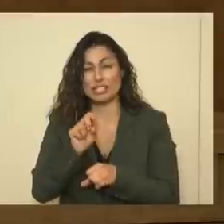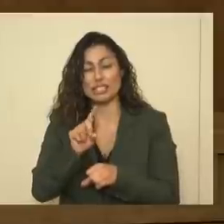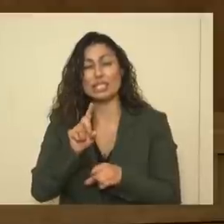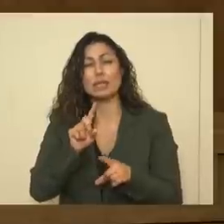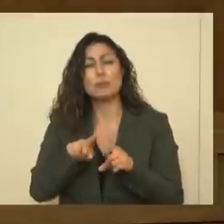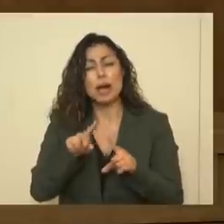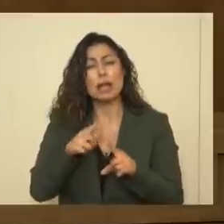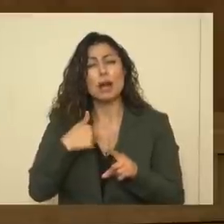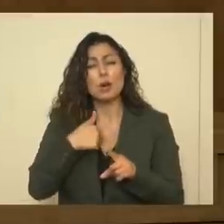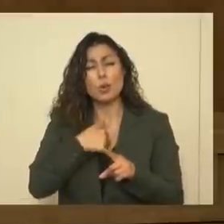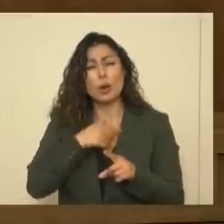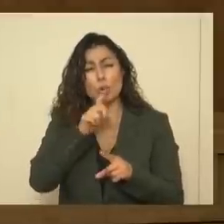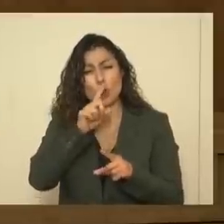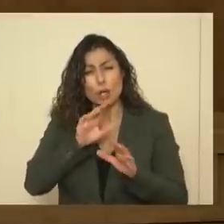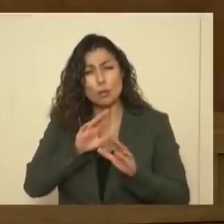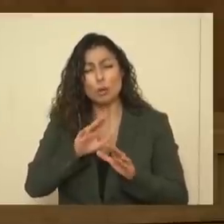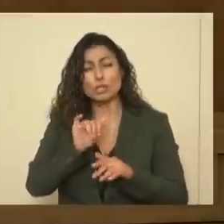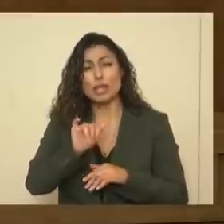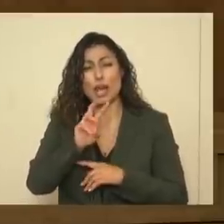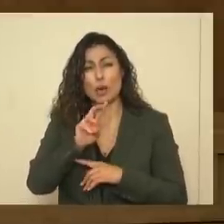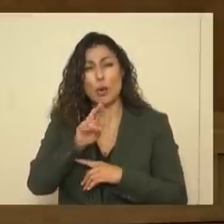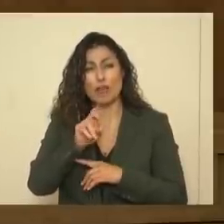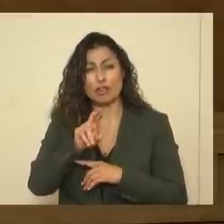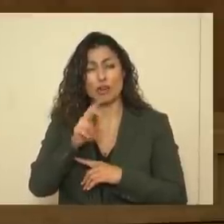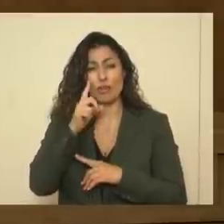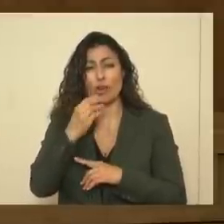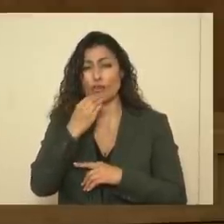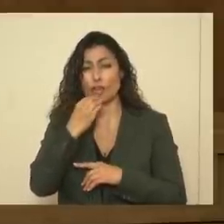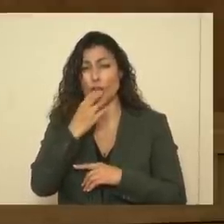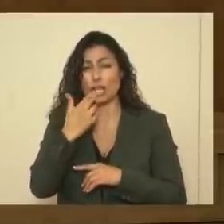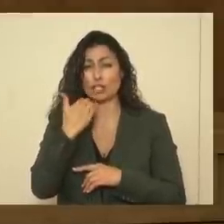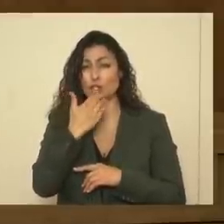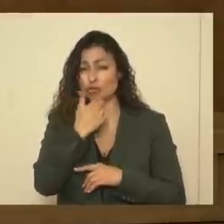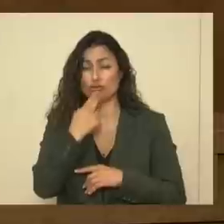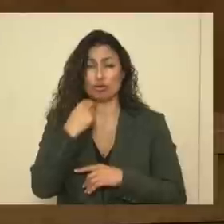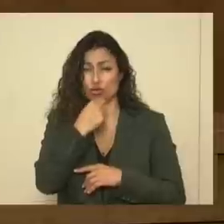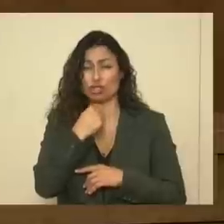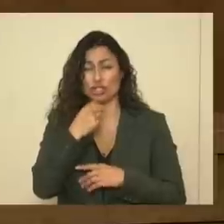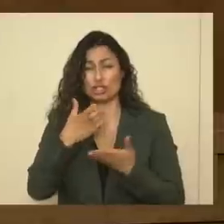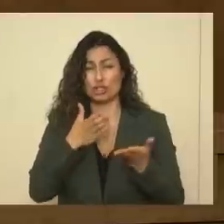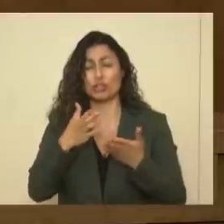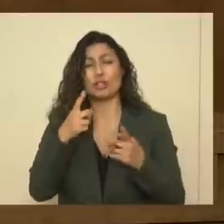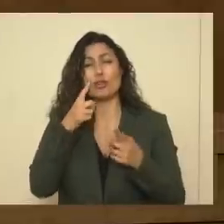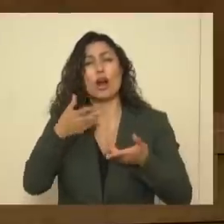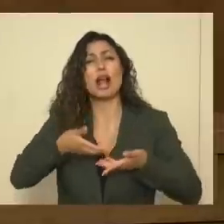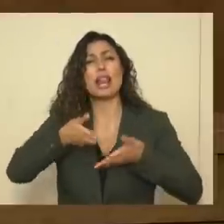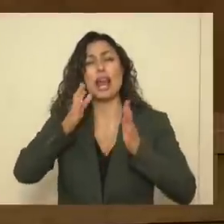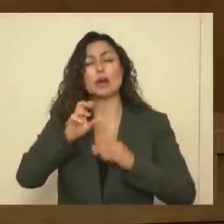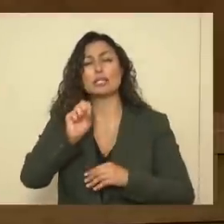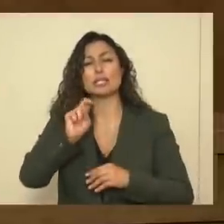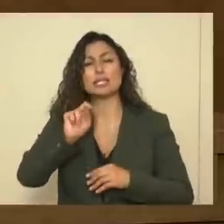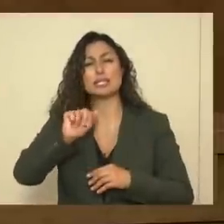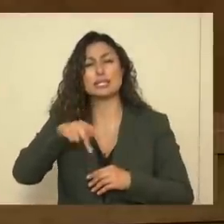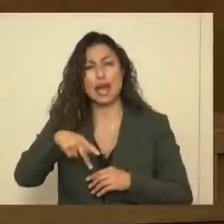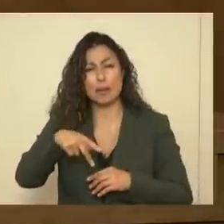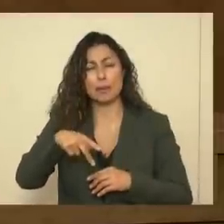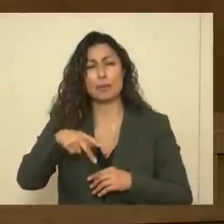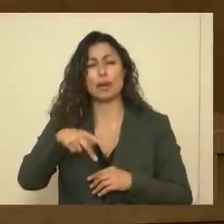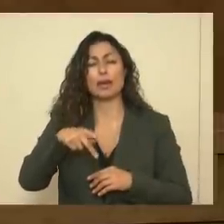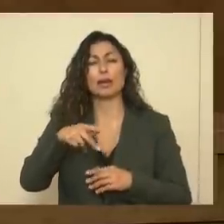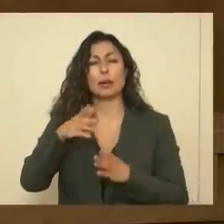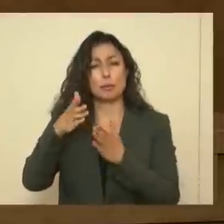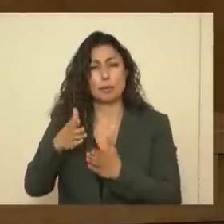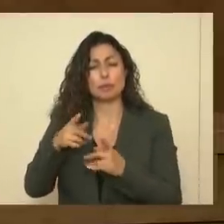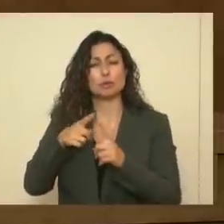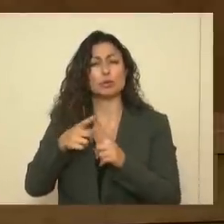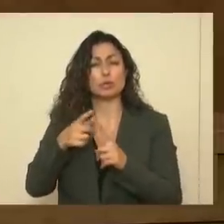pushing the waiver that we've submitted to Food and Nutrition Services to allow SNAP recipients to purchase takeout food